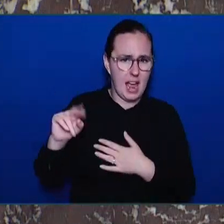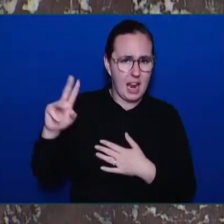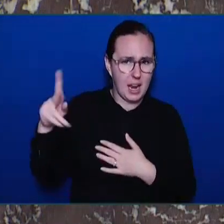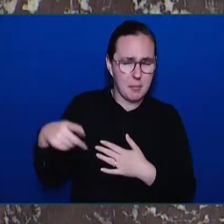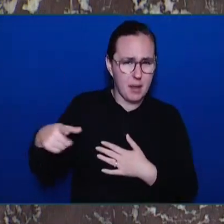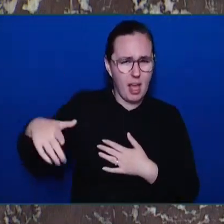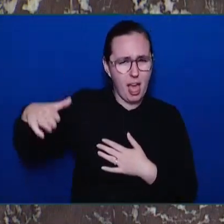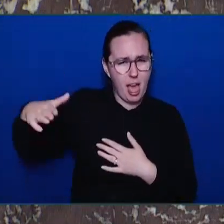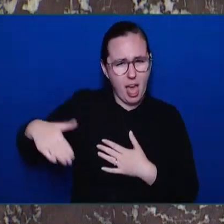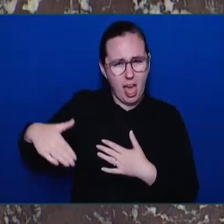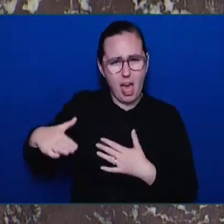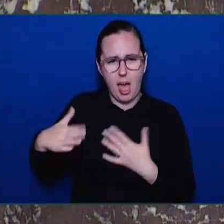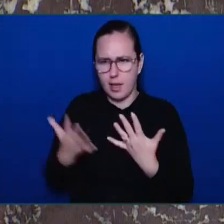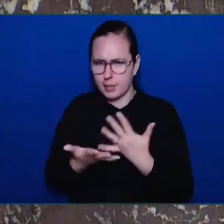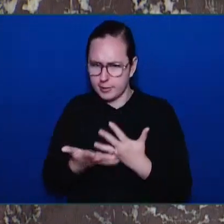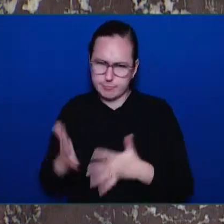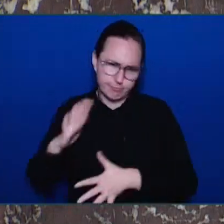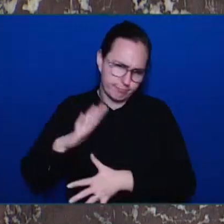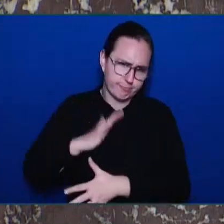years?